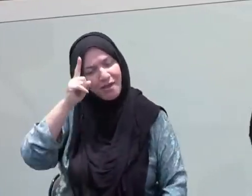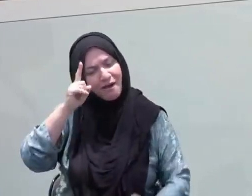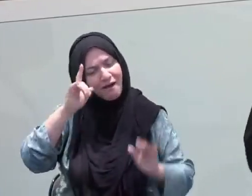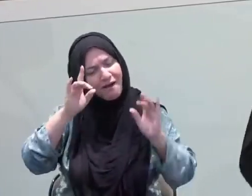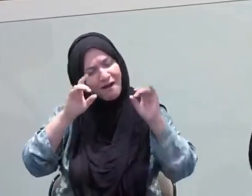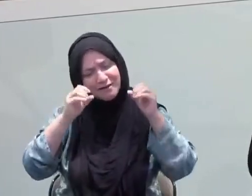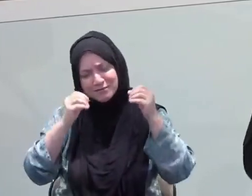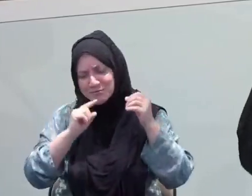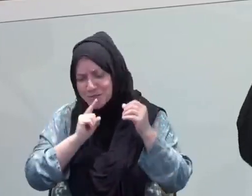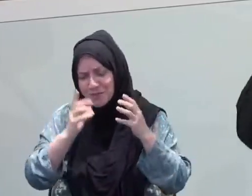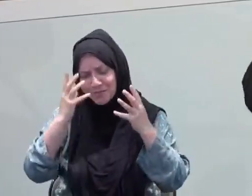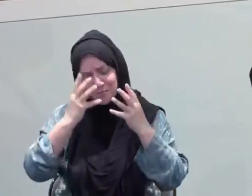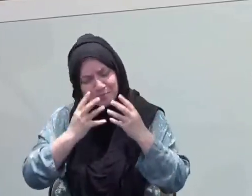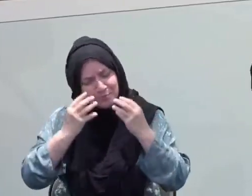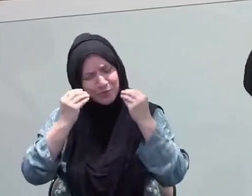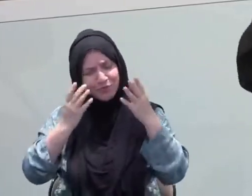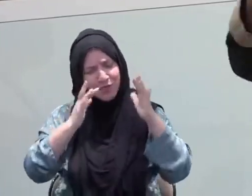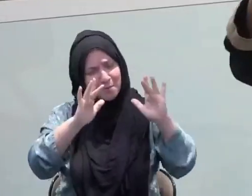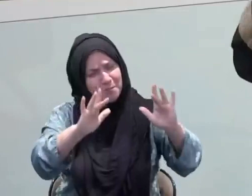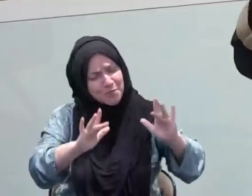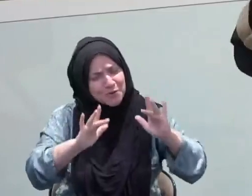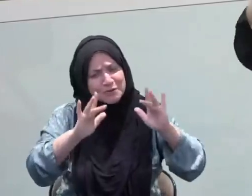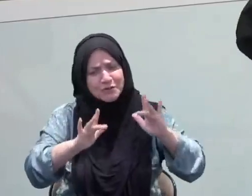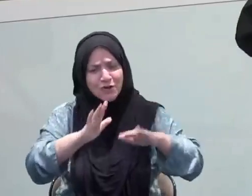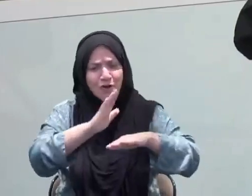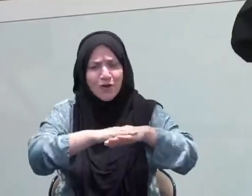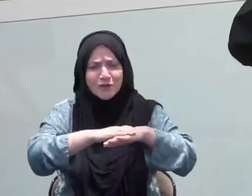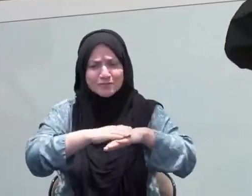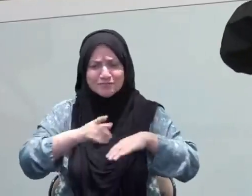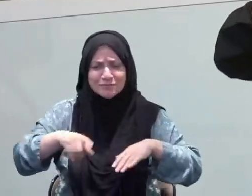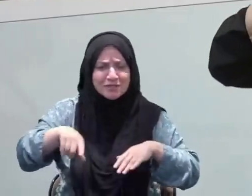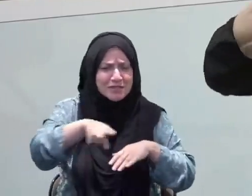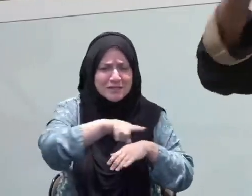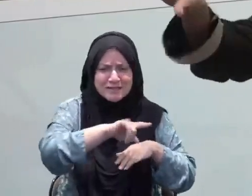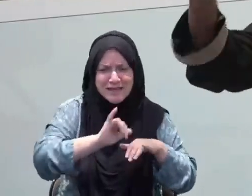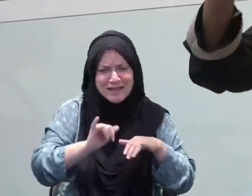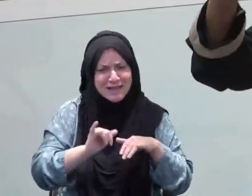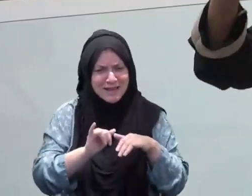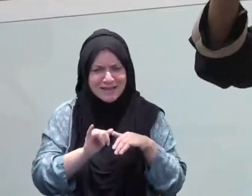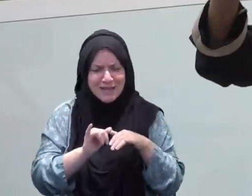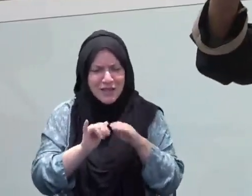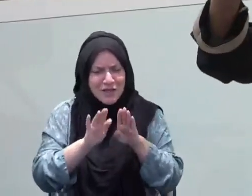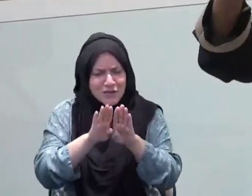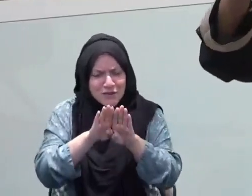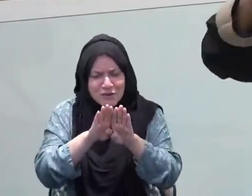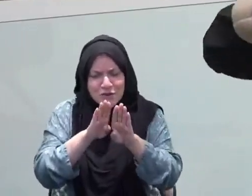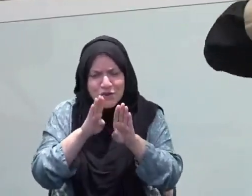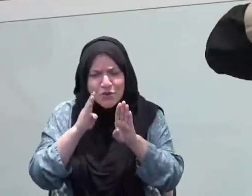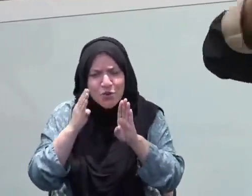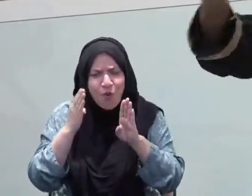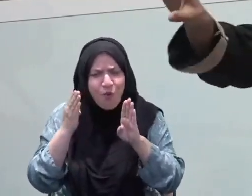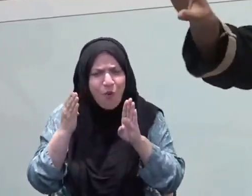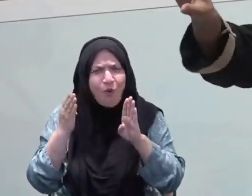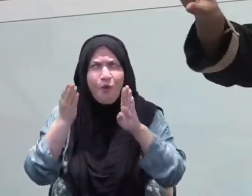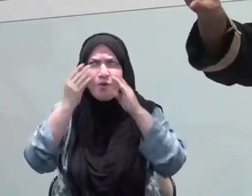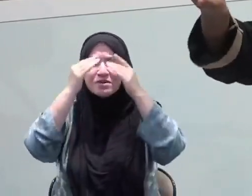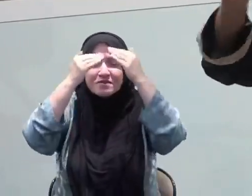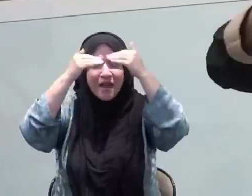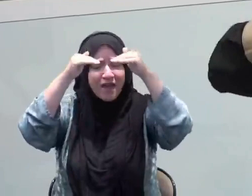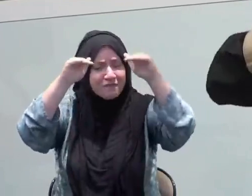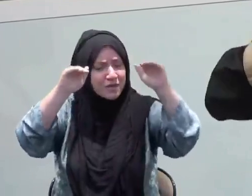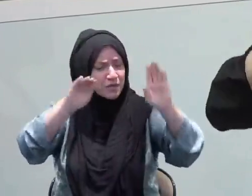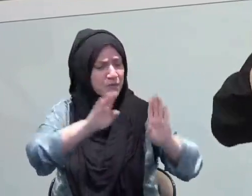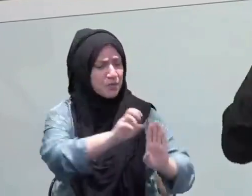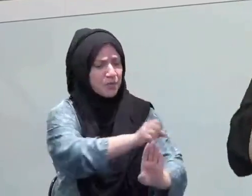right now like never before. The gates of Jannah are flung open and I am calling upon Al-Afoo, the most forgiving one.